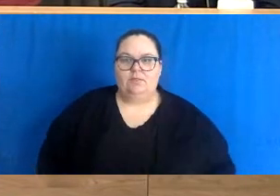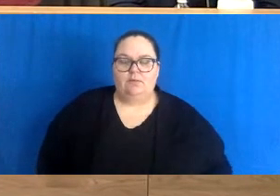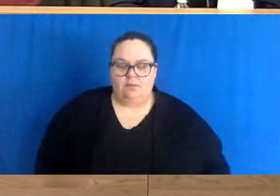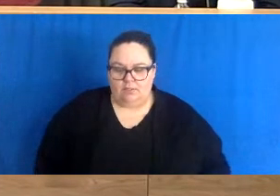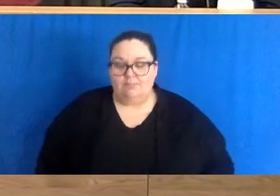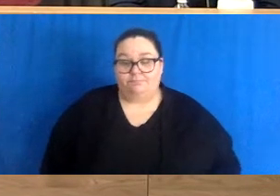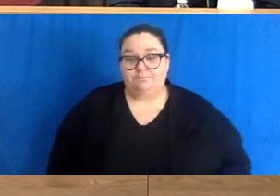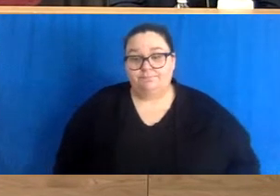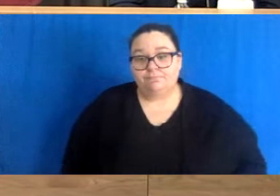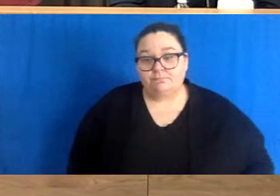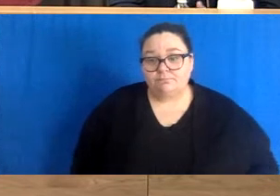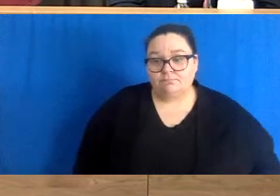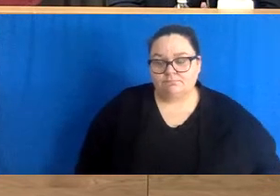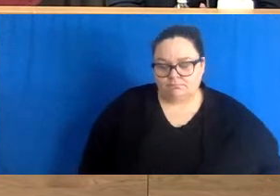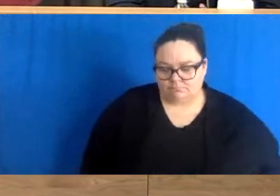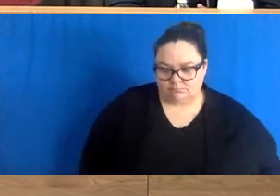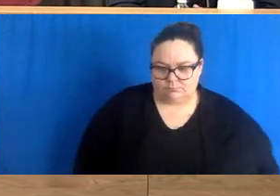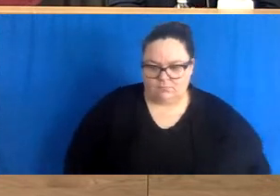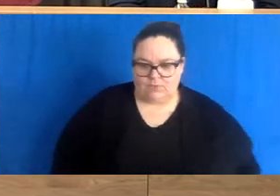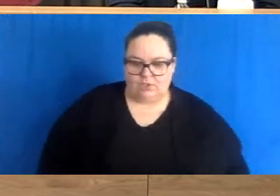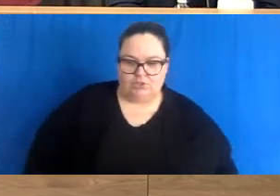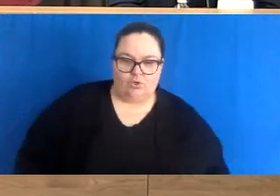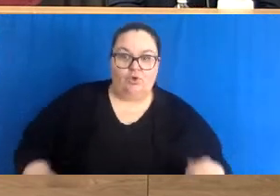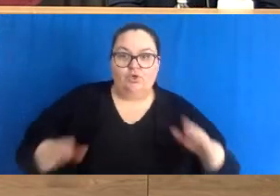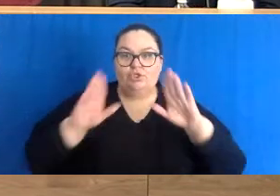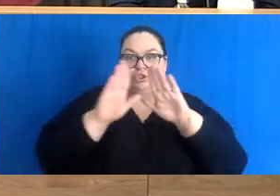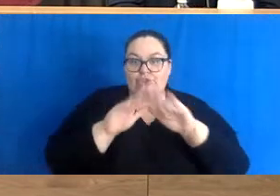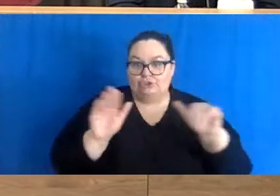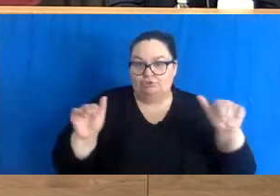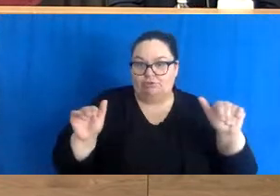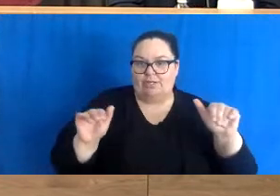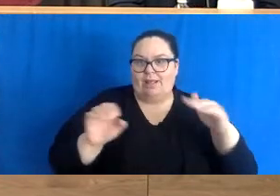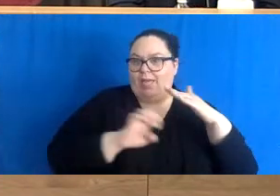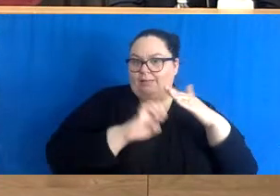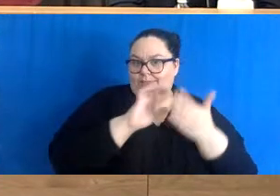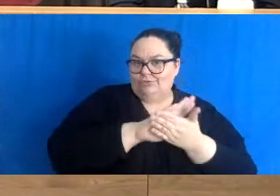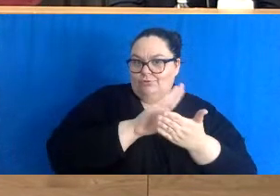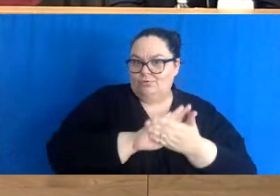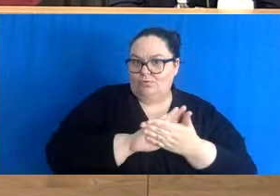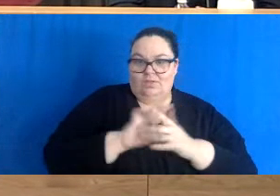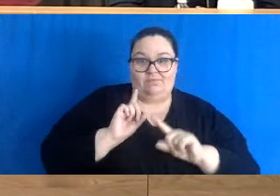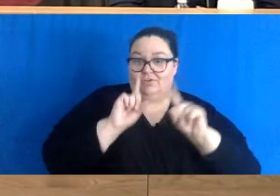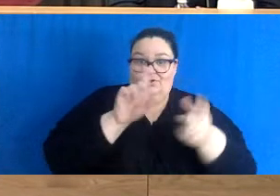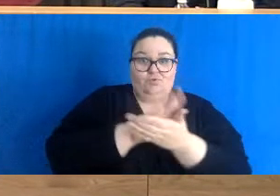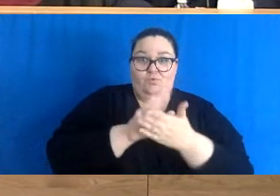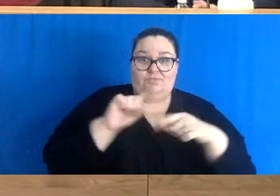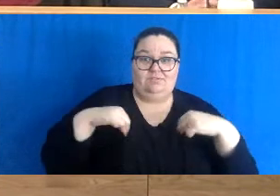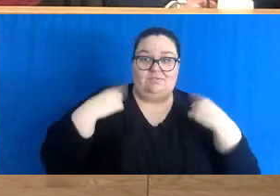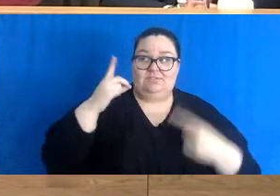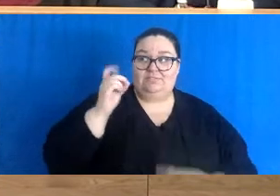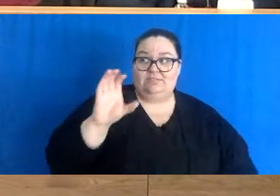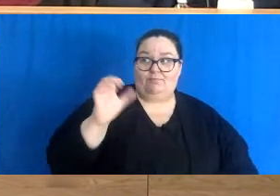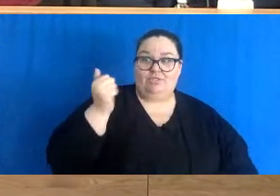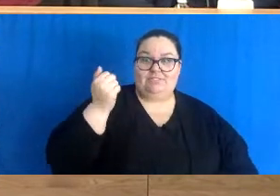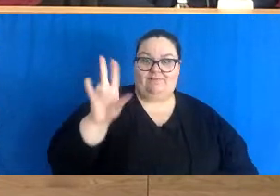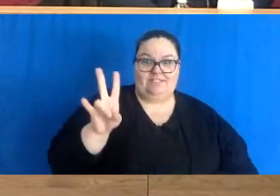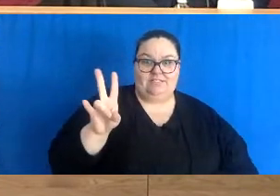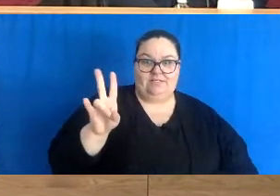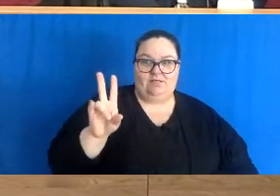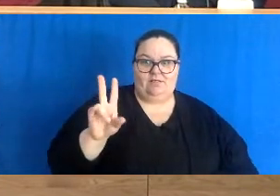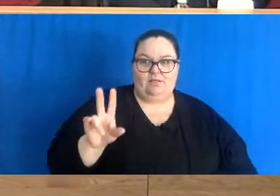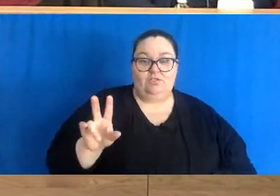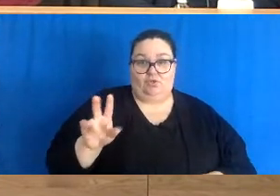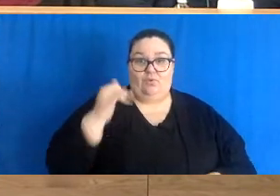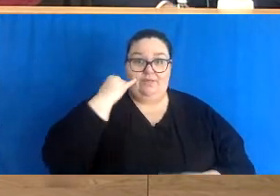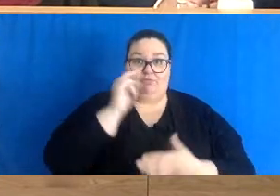Sure. I was just asking that. was saying the children under the 12 have not been in school since December 17th. It will be a total of seven weeks, perhaps longer,